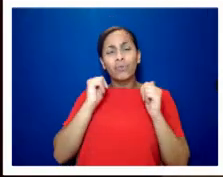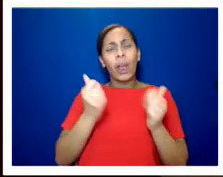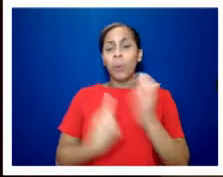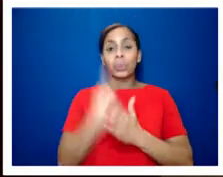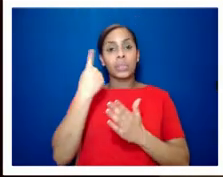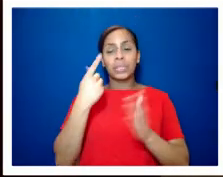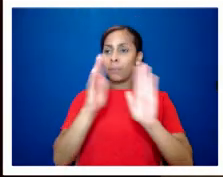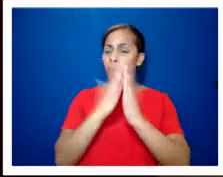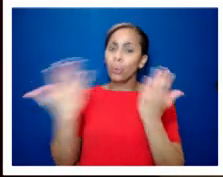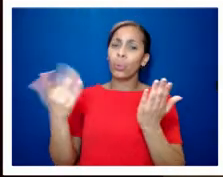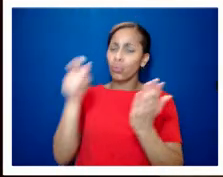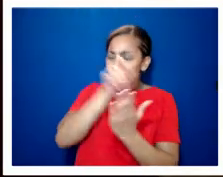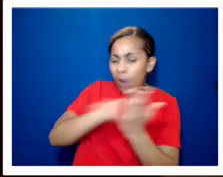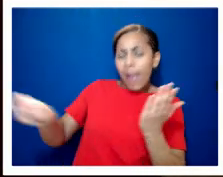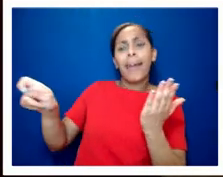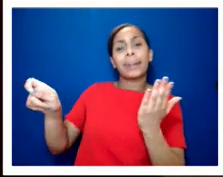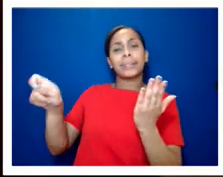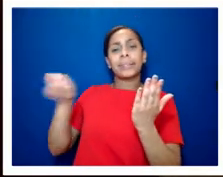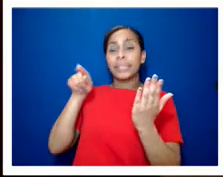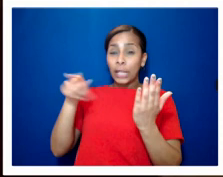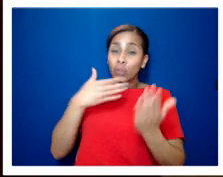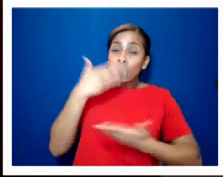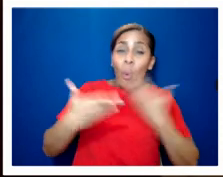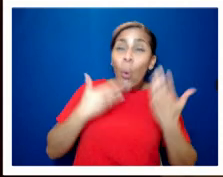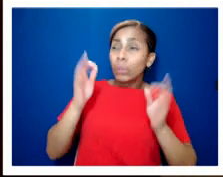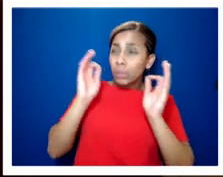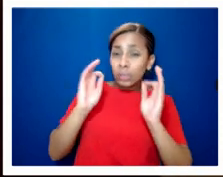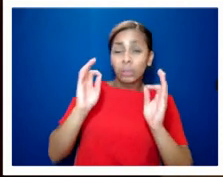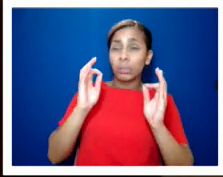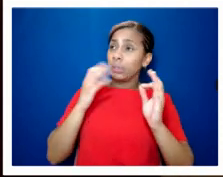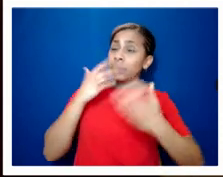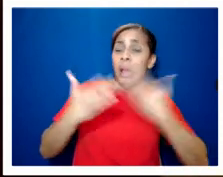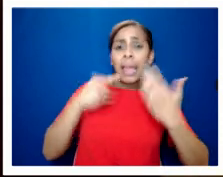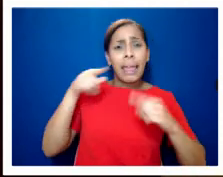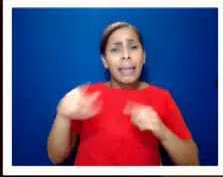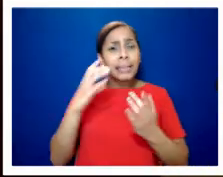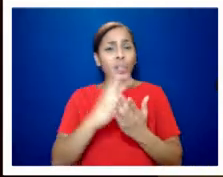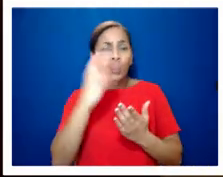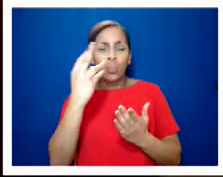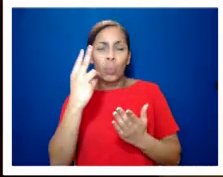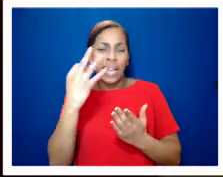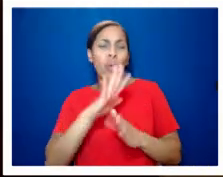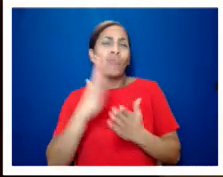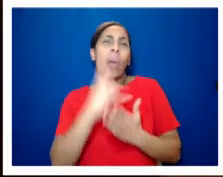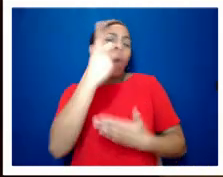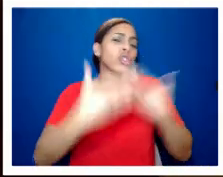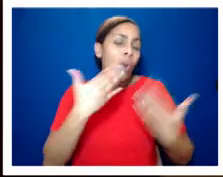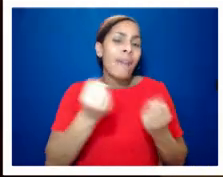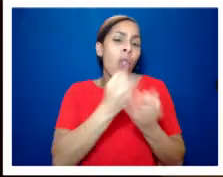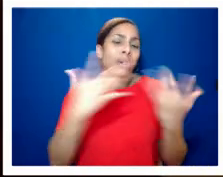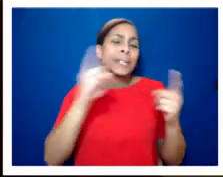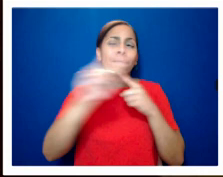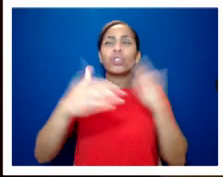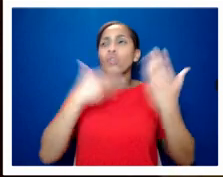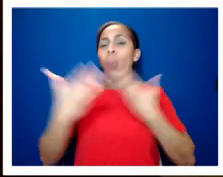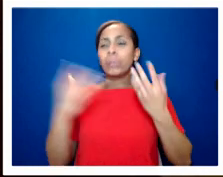to to try to tell the story i said i call it the story of section 28 but it's really lots of stories and obviously any book is only ever going to be a